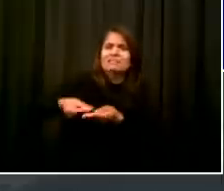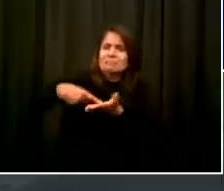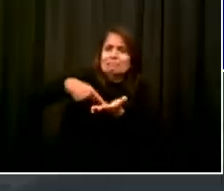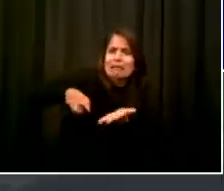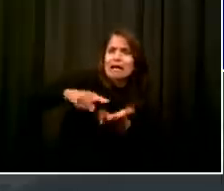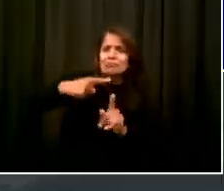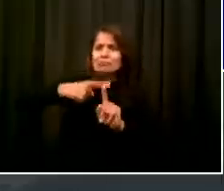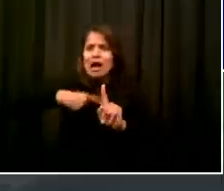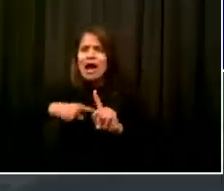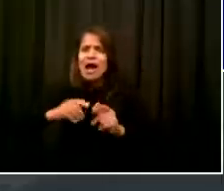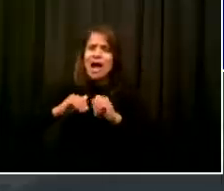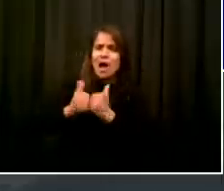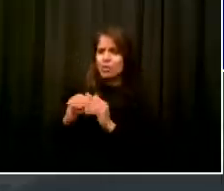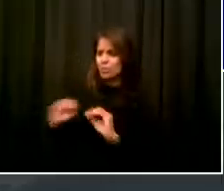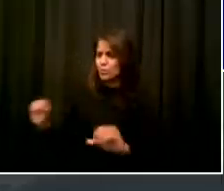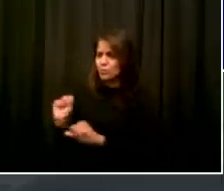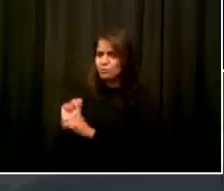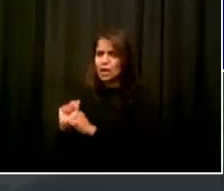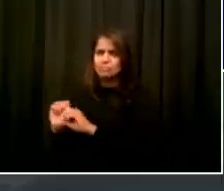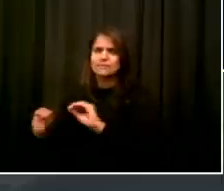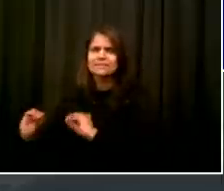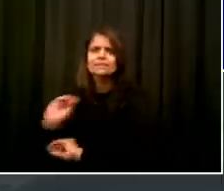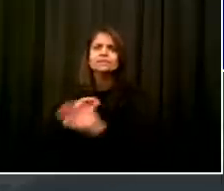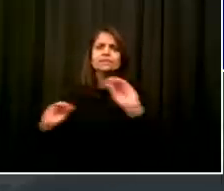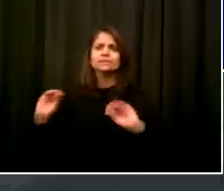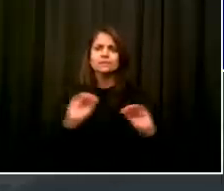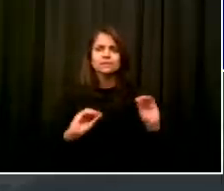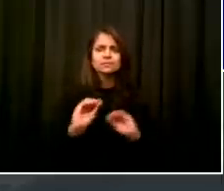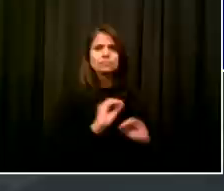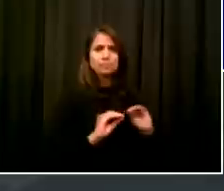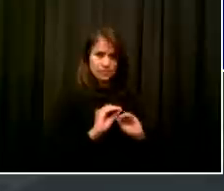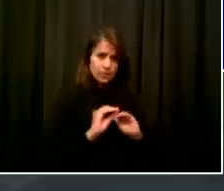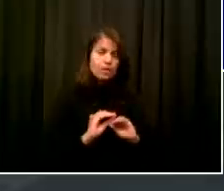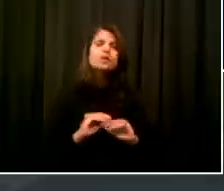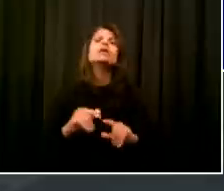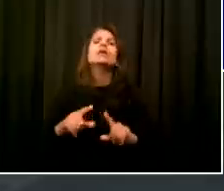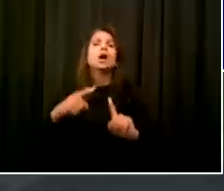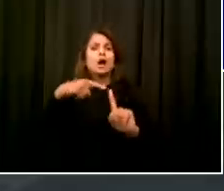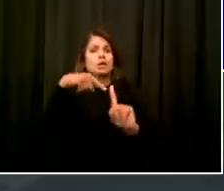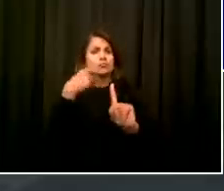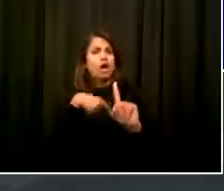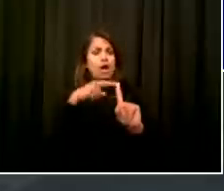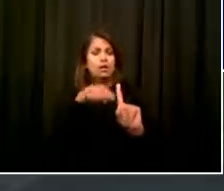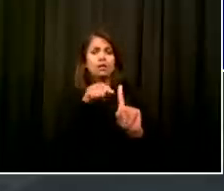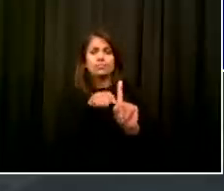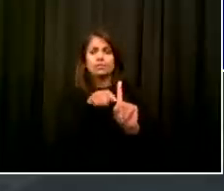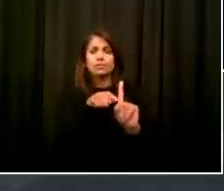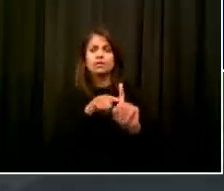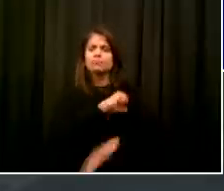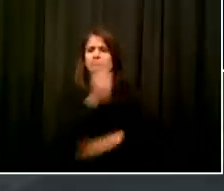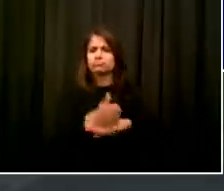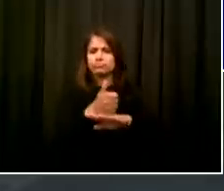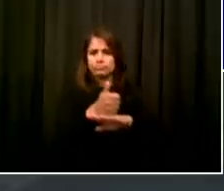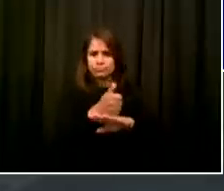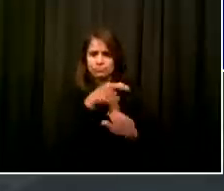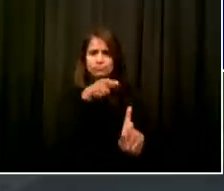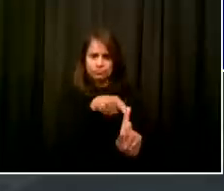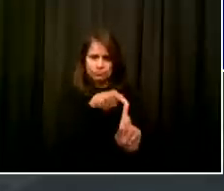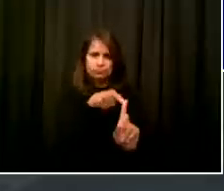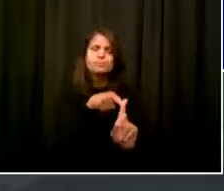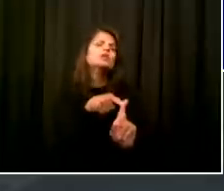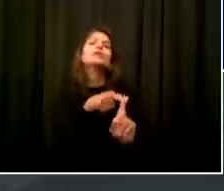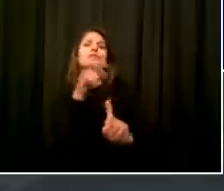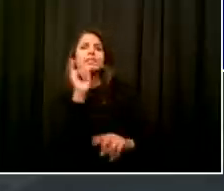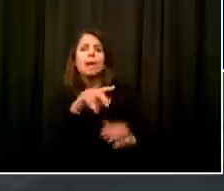that need. Let's talk about rent stabilized tenants. Over a million apartments are rent stabilized in New York City. That means well over